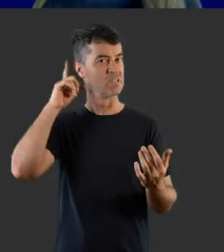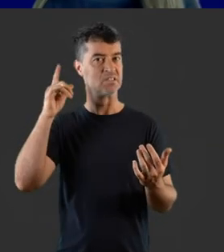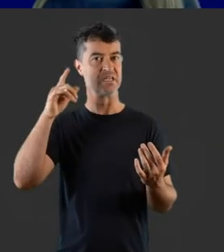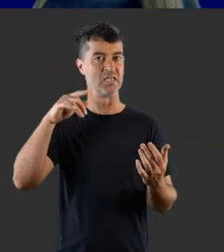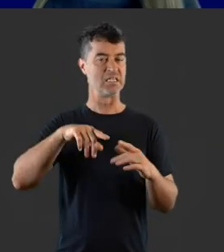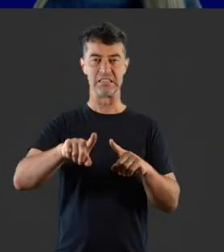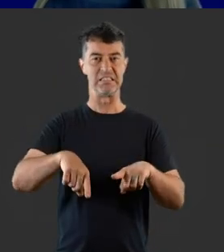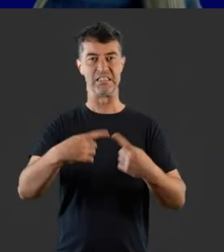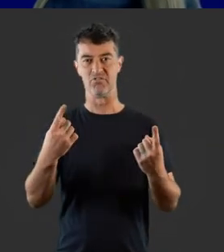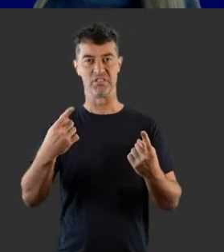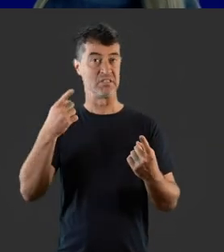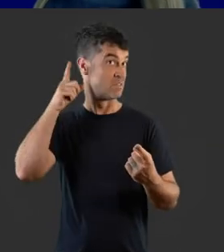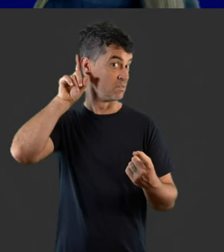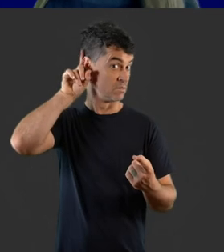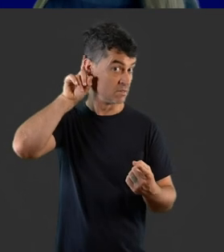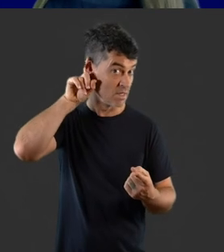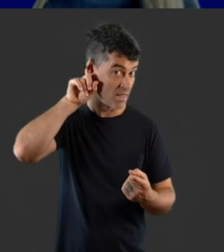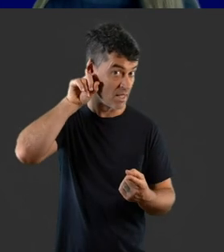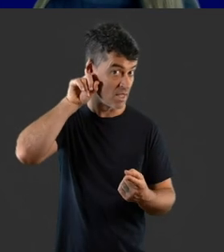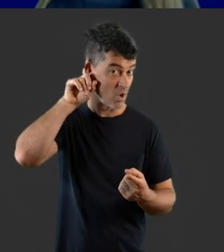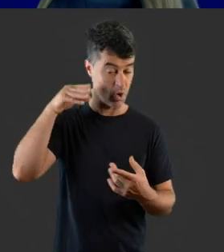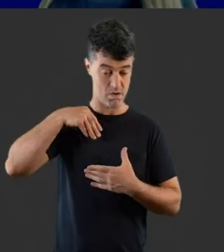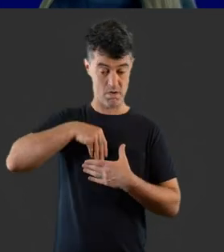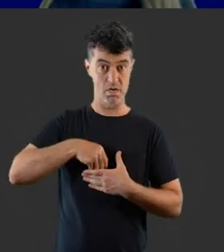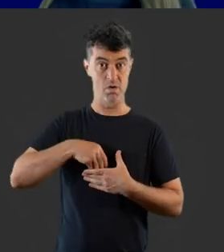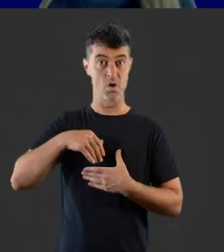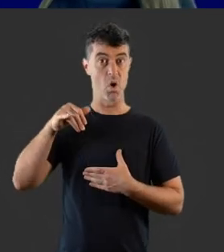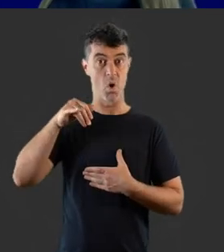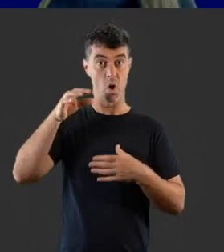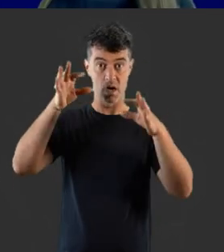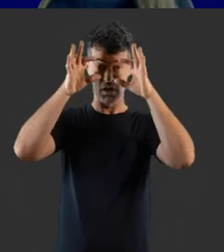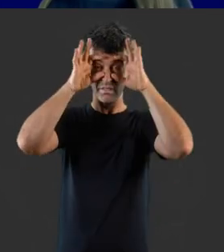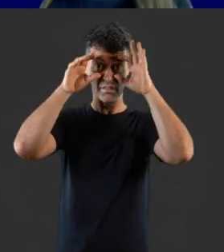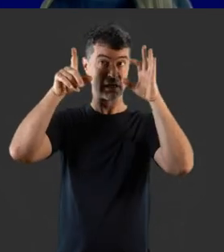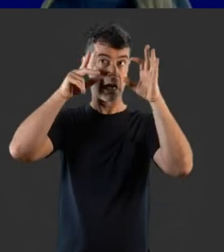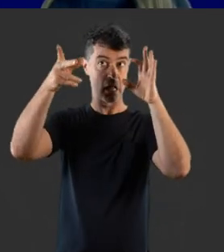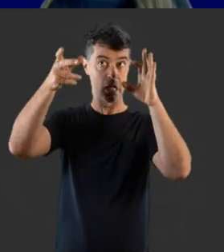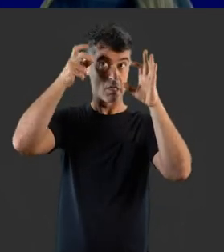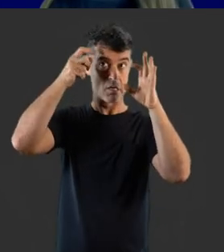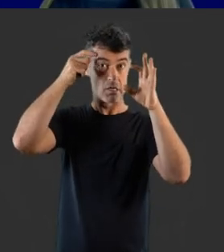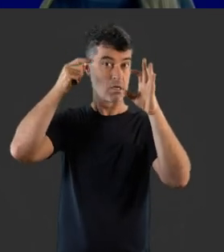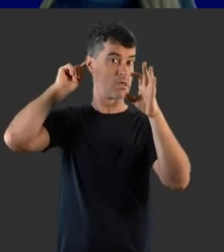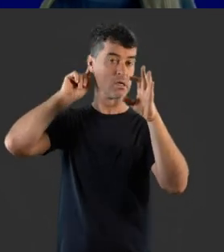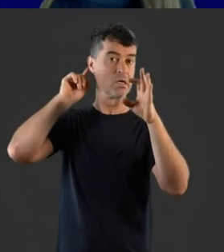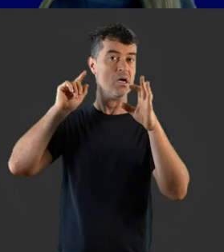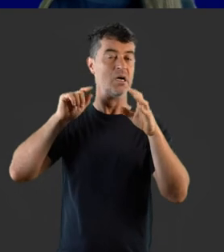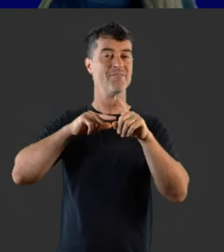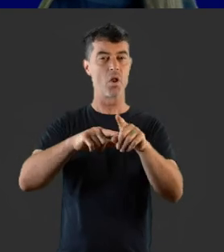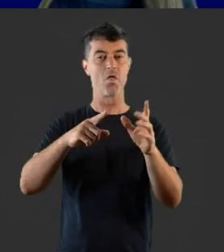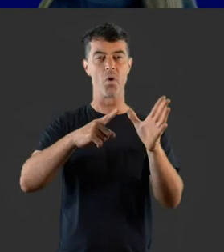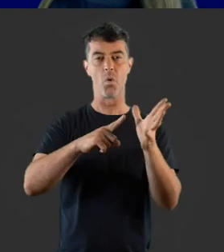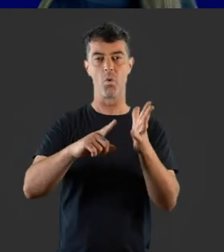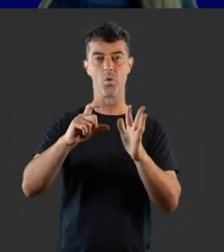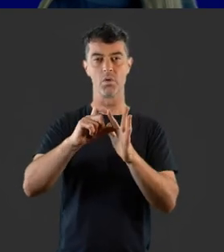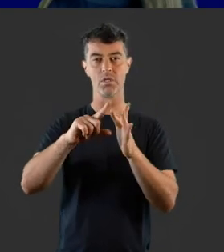There are multiple types of hearing aids which sit in or behind the ear or even on the body or spectacles which pick up